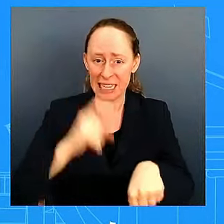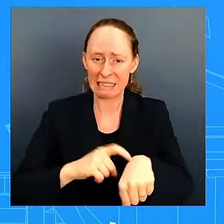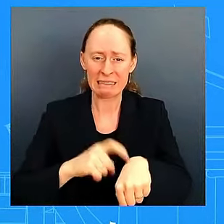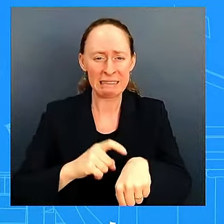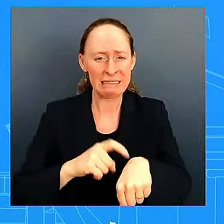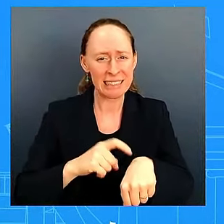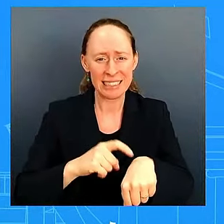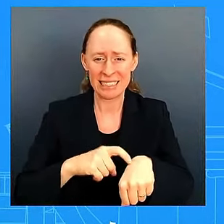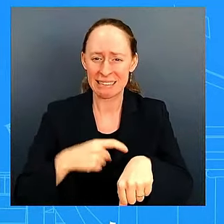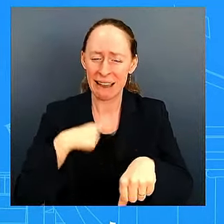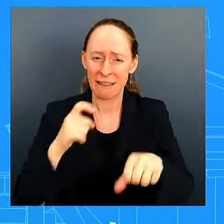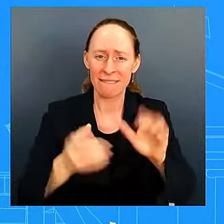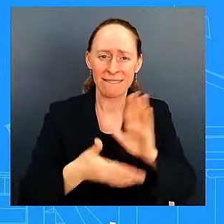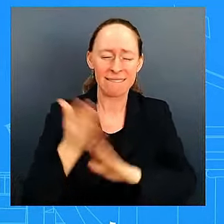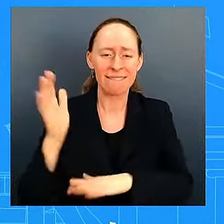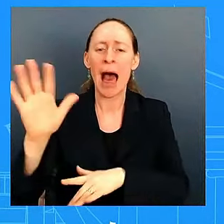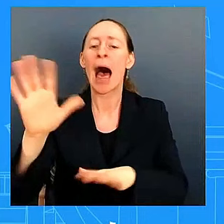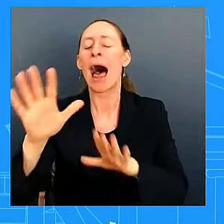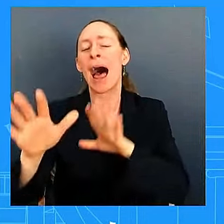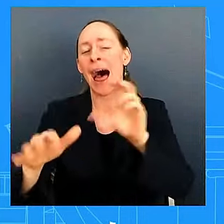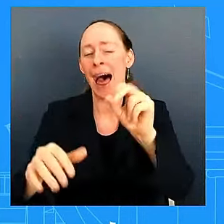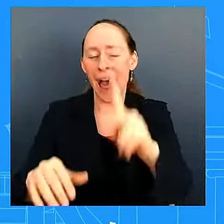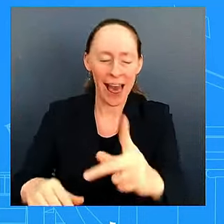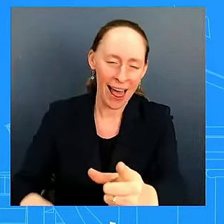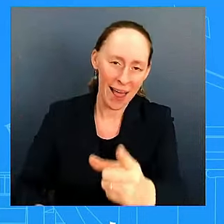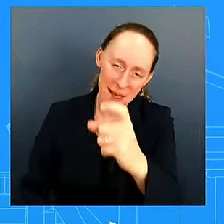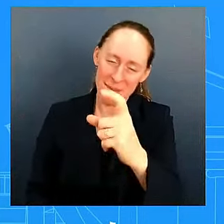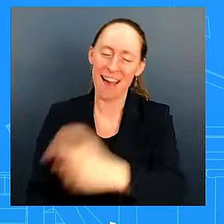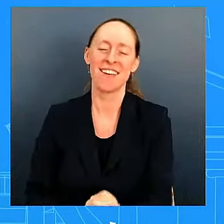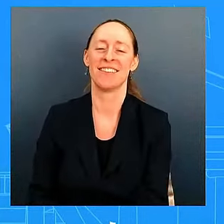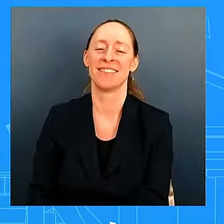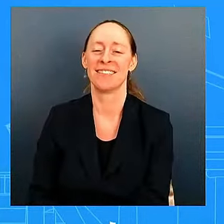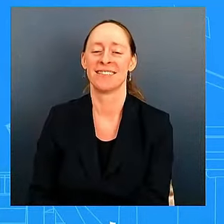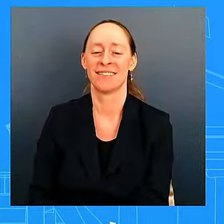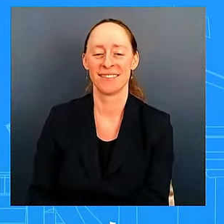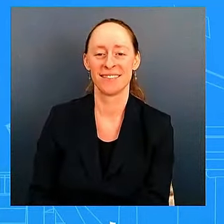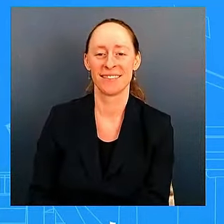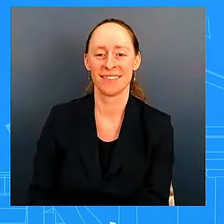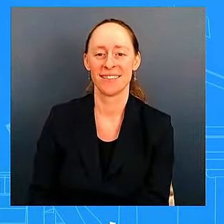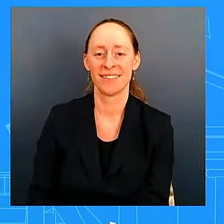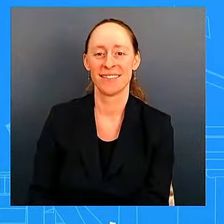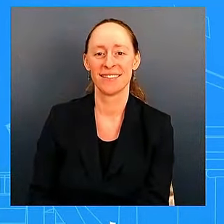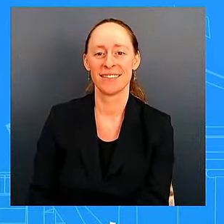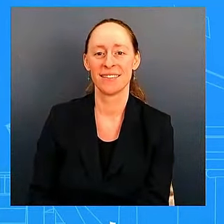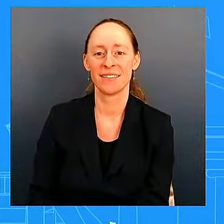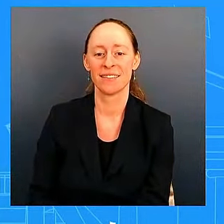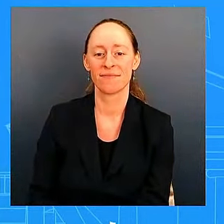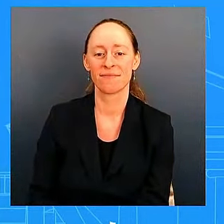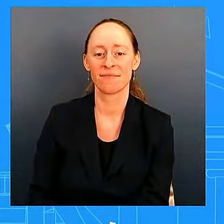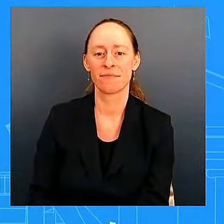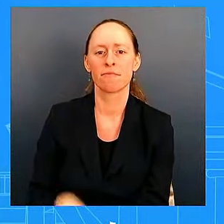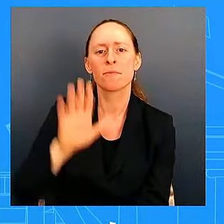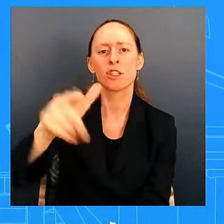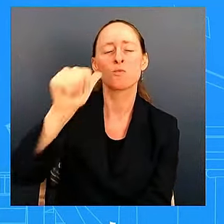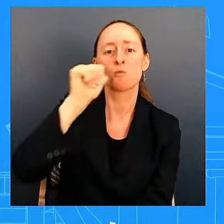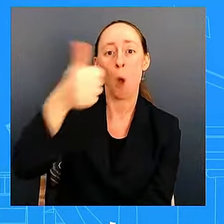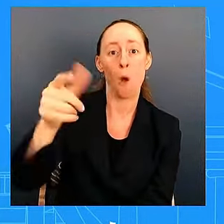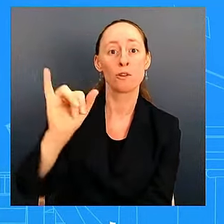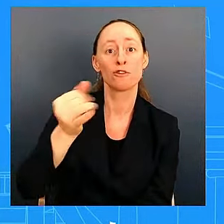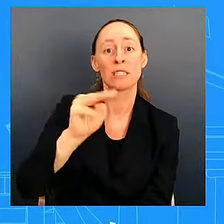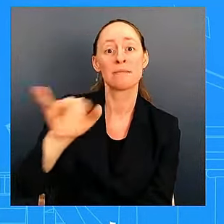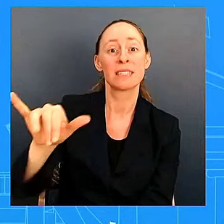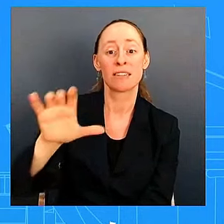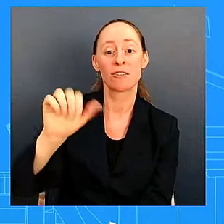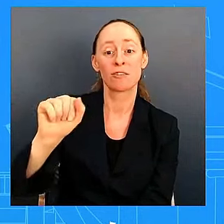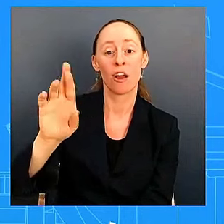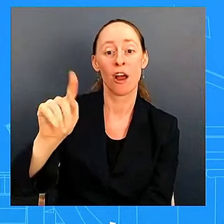um still like more light question but tomorrow is jimmy carter's 100th birthday i think the president sent around a note on the weekend but